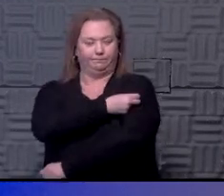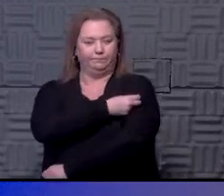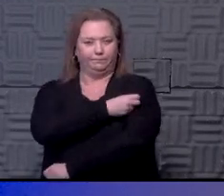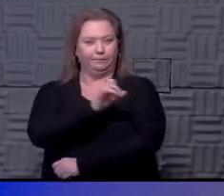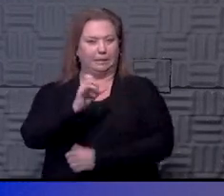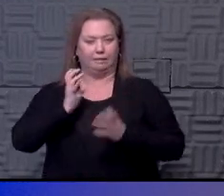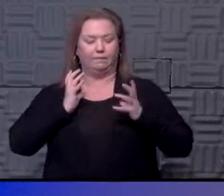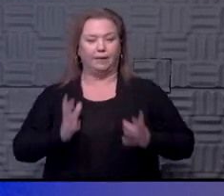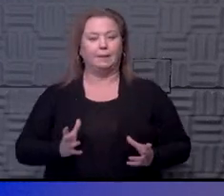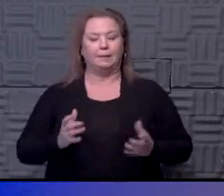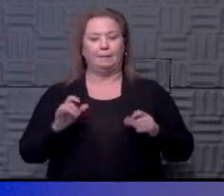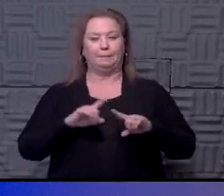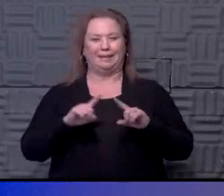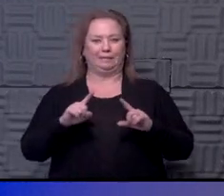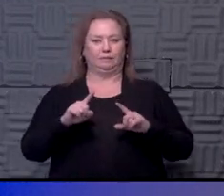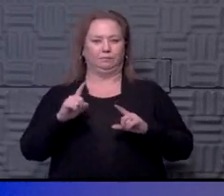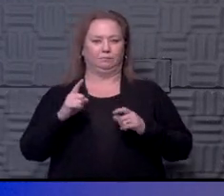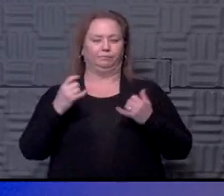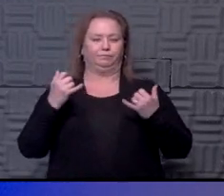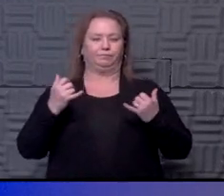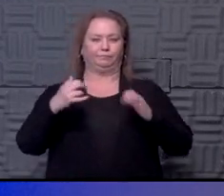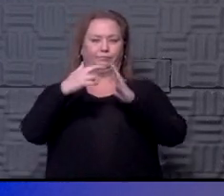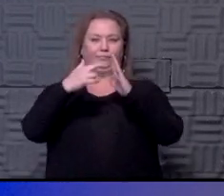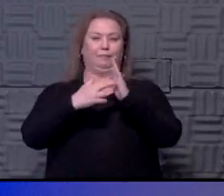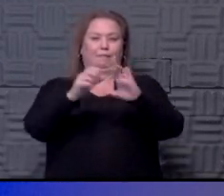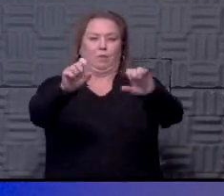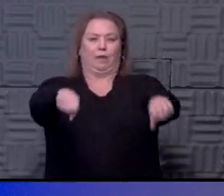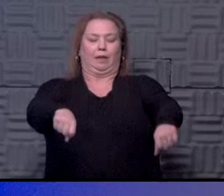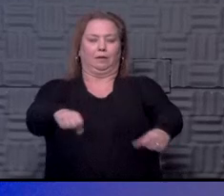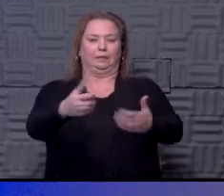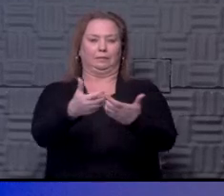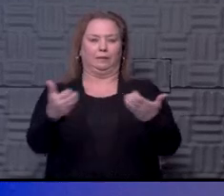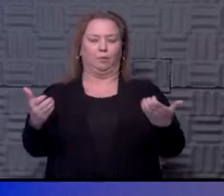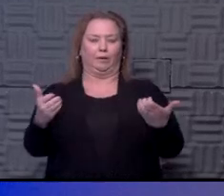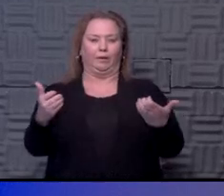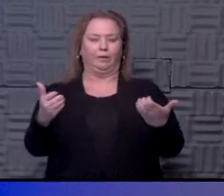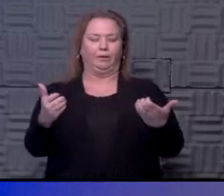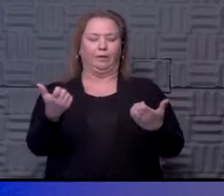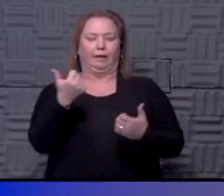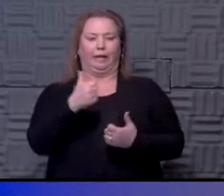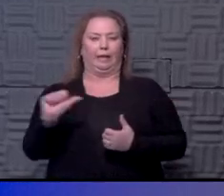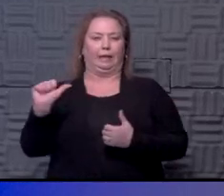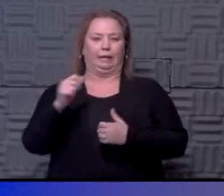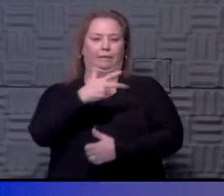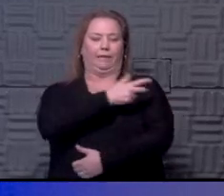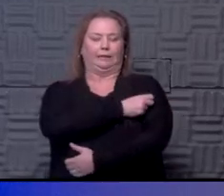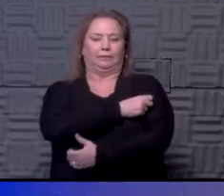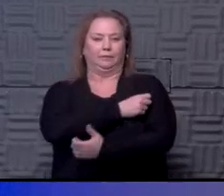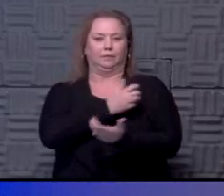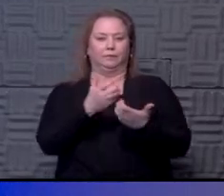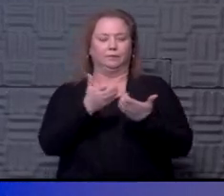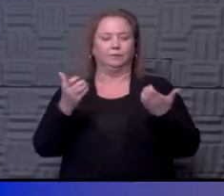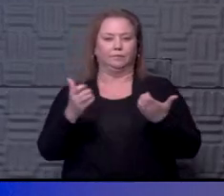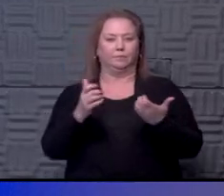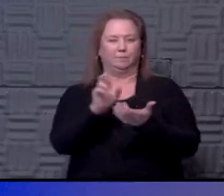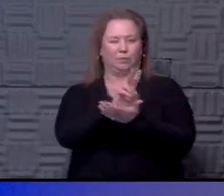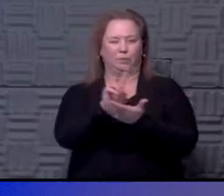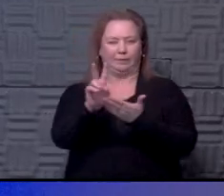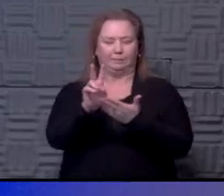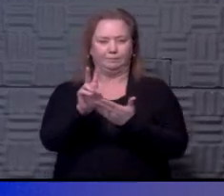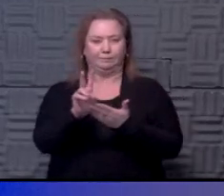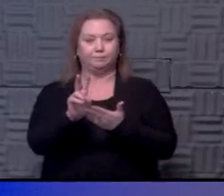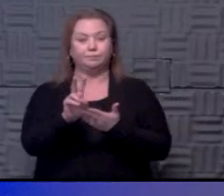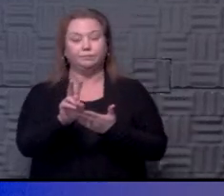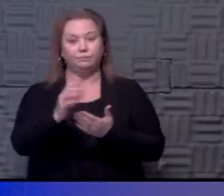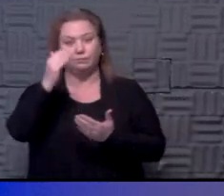They did fine. But currently, the guidance is just if you can try and space any other vaccine apart from COVID vaccine by two